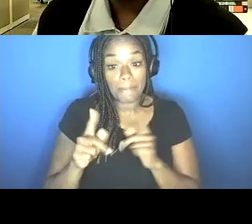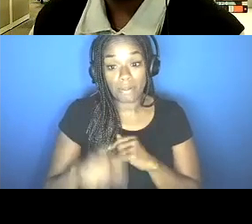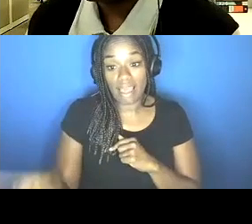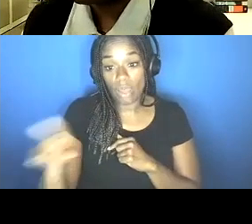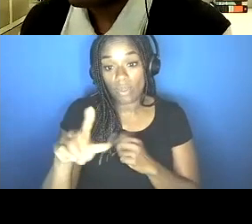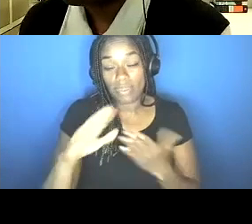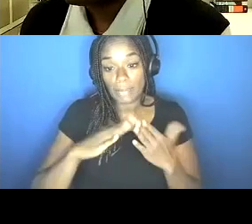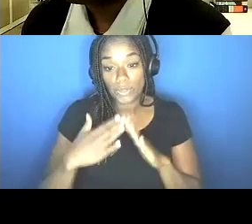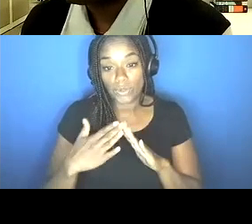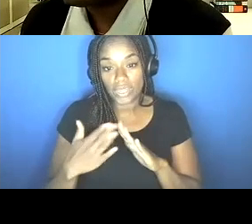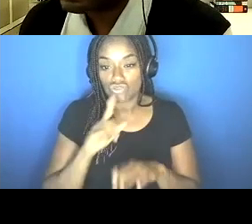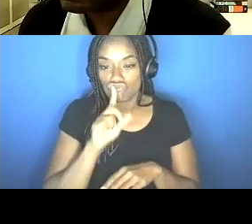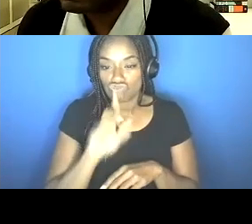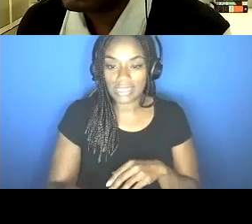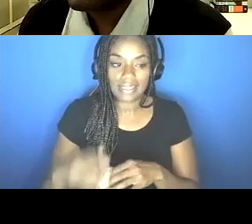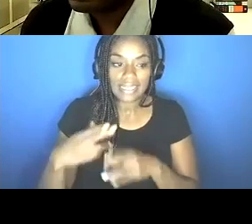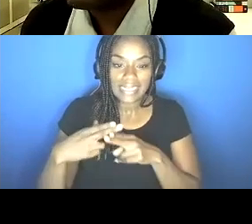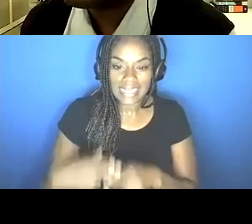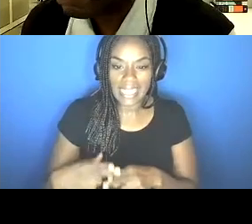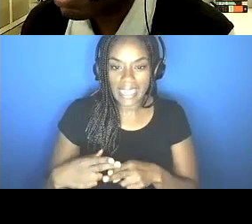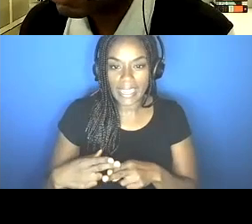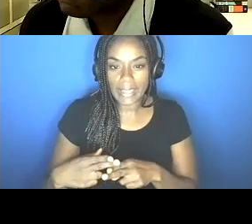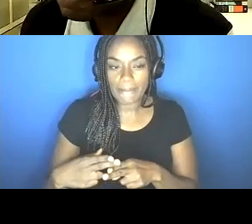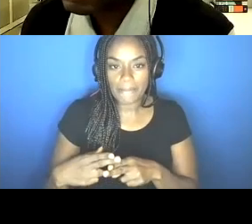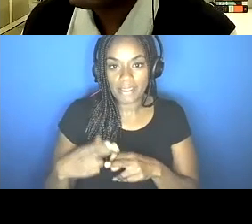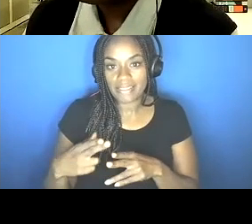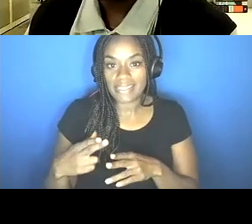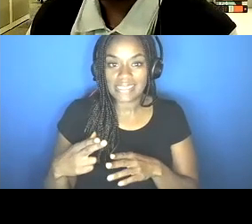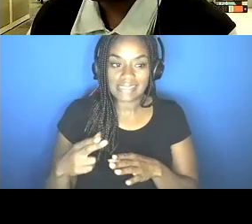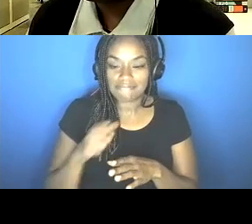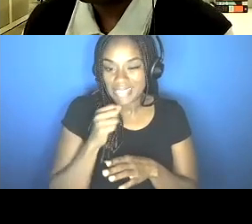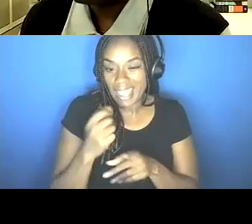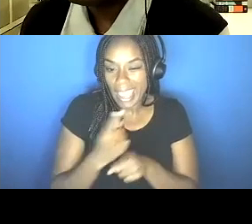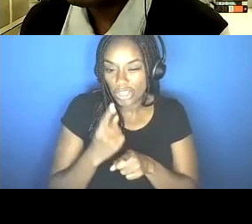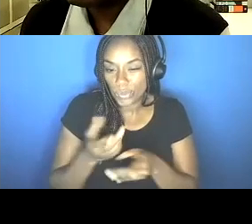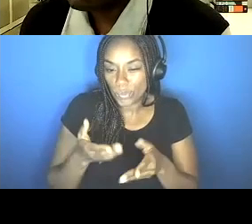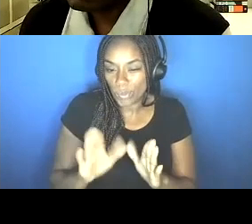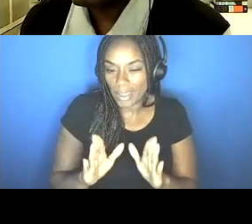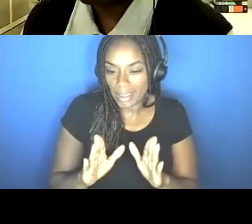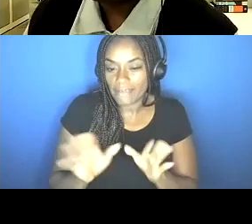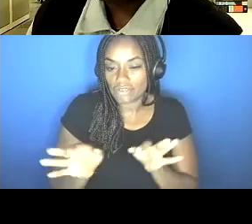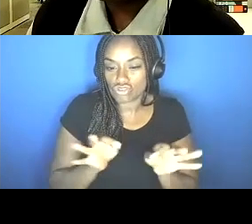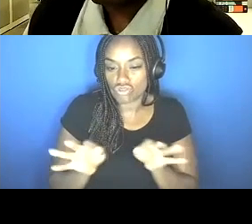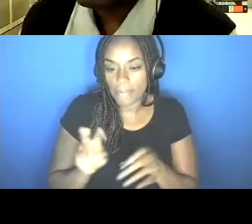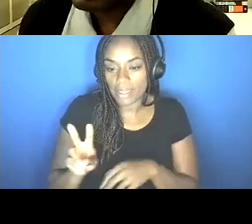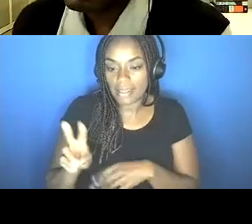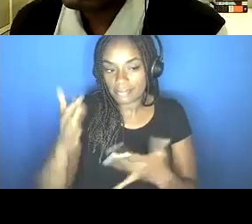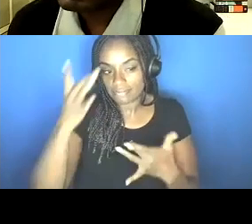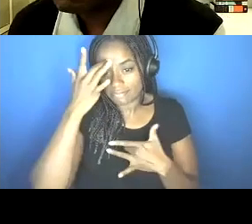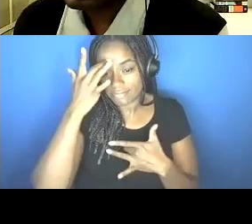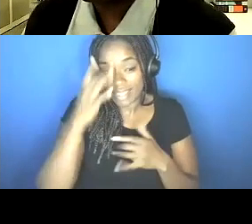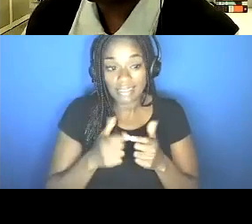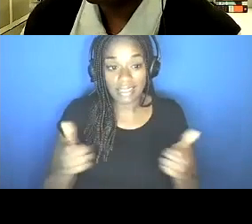to really name this inaccurate way of describing this virus and acknowledging that the language can